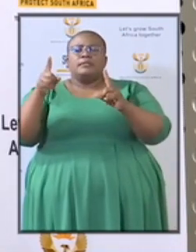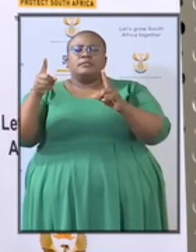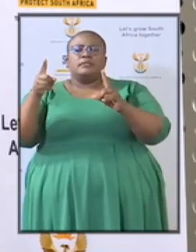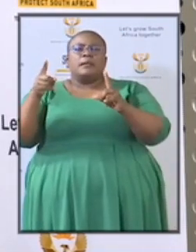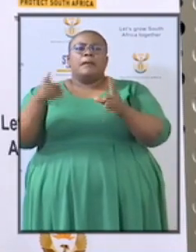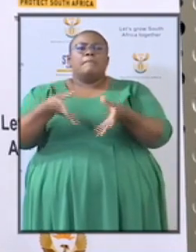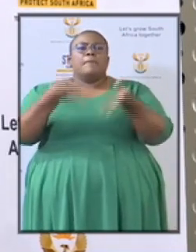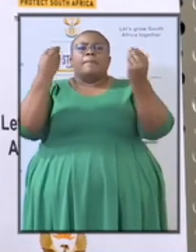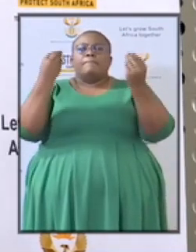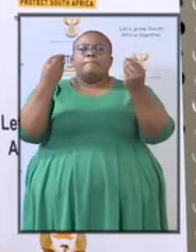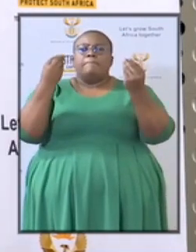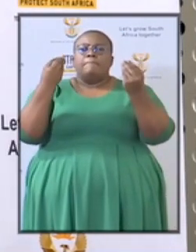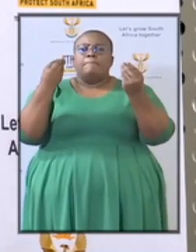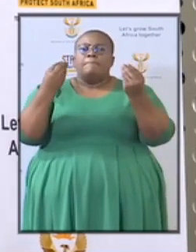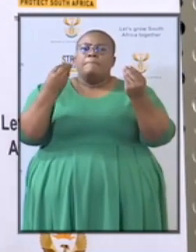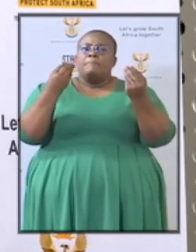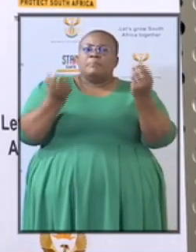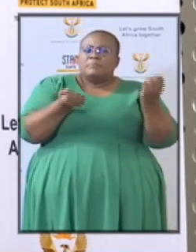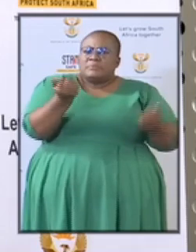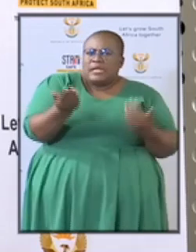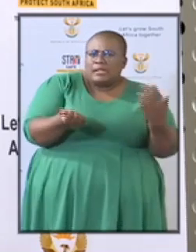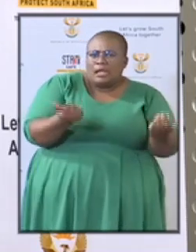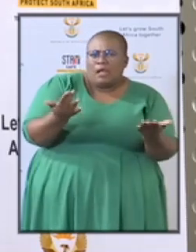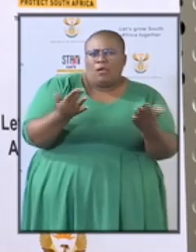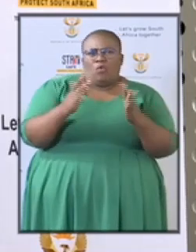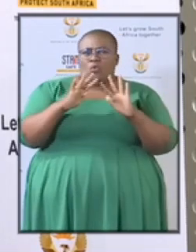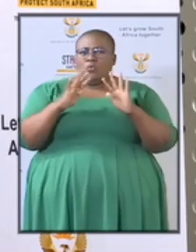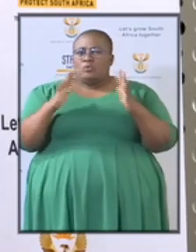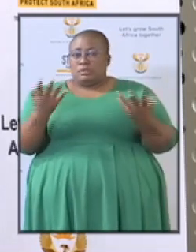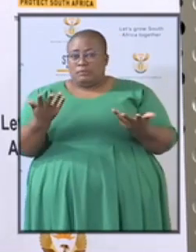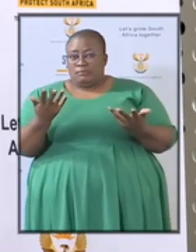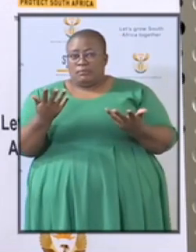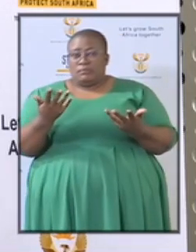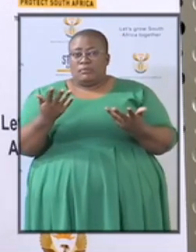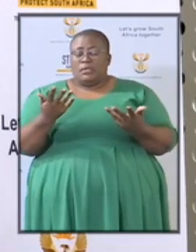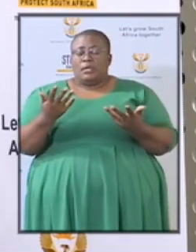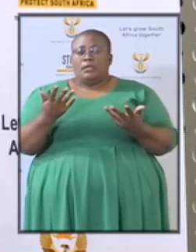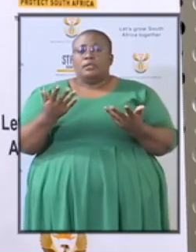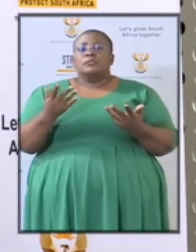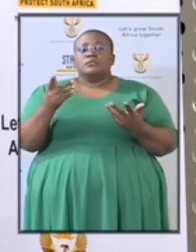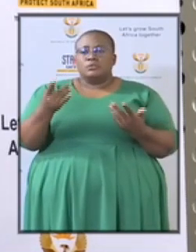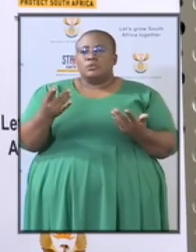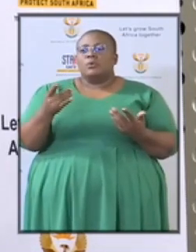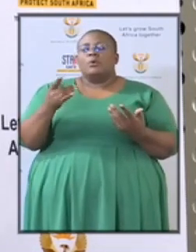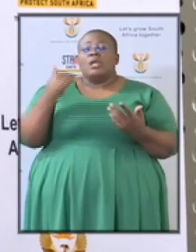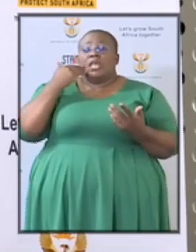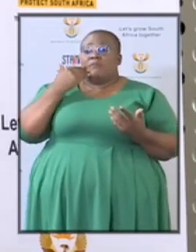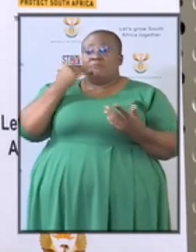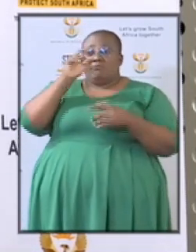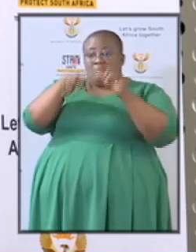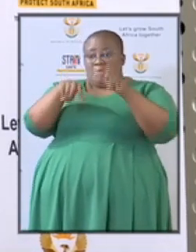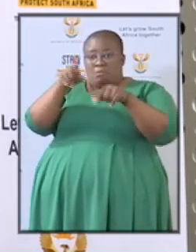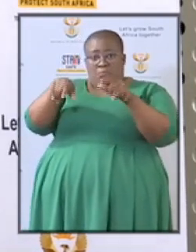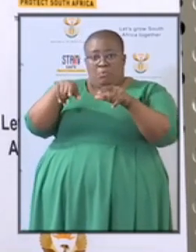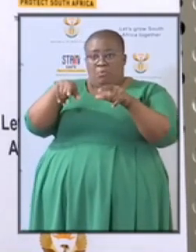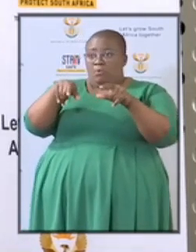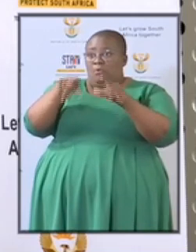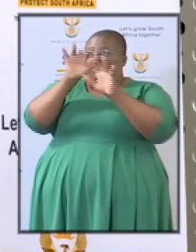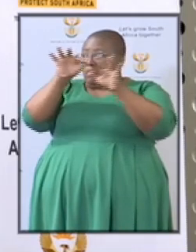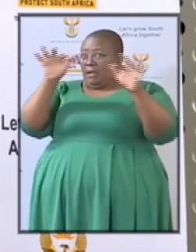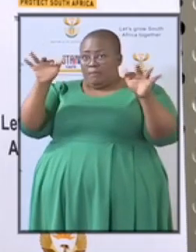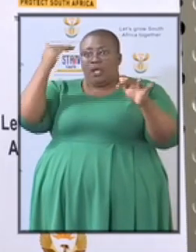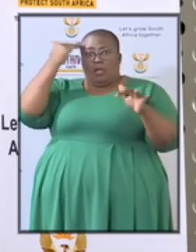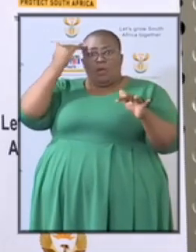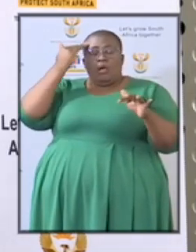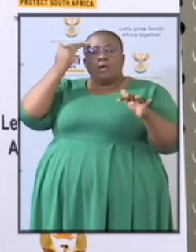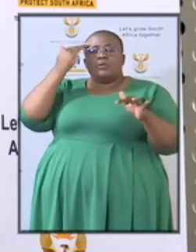when this list are being published members of the public will be welcome to to play their role if they observe